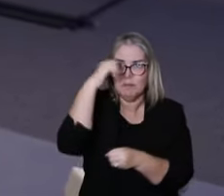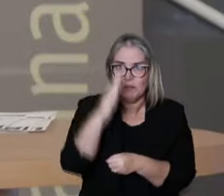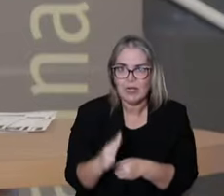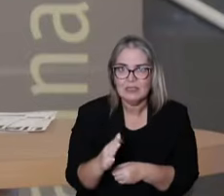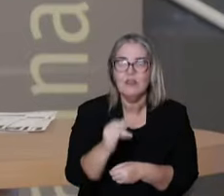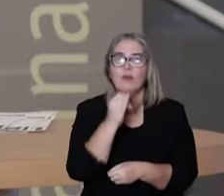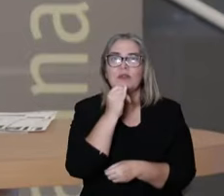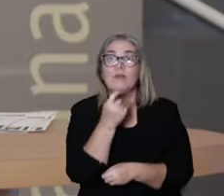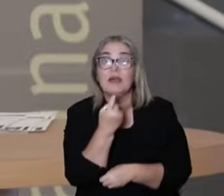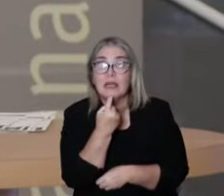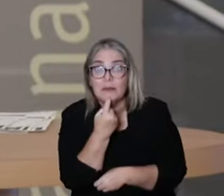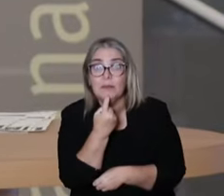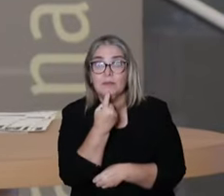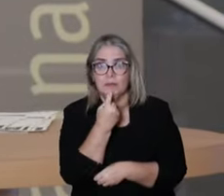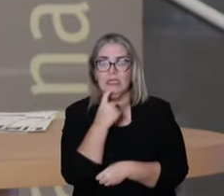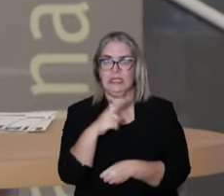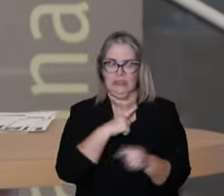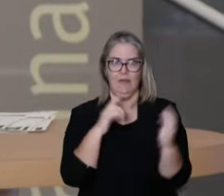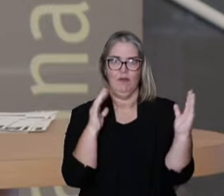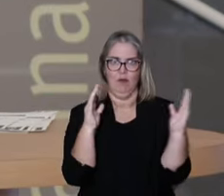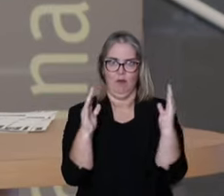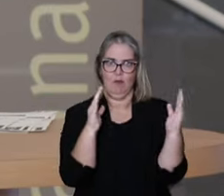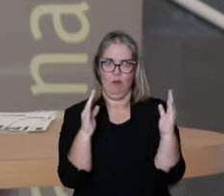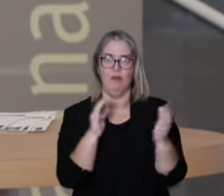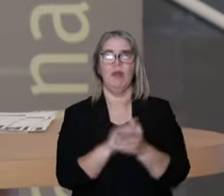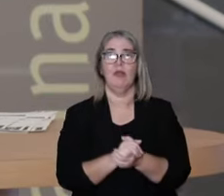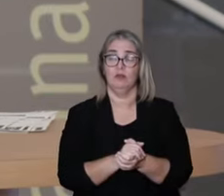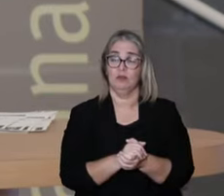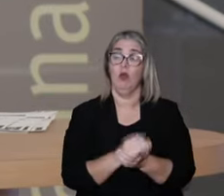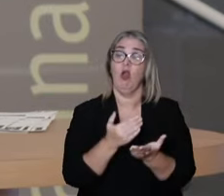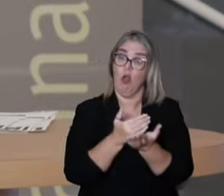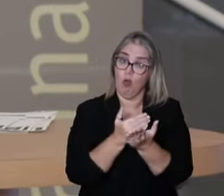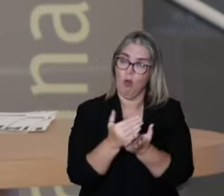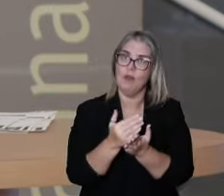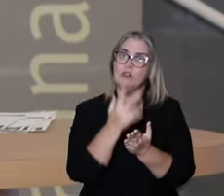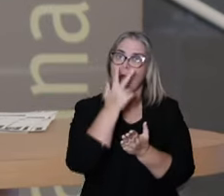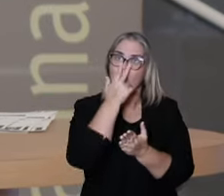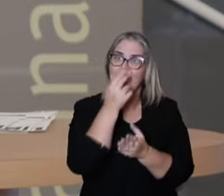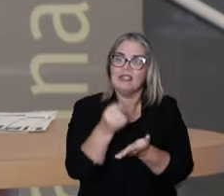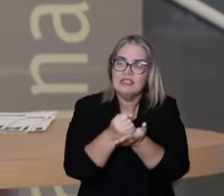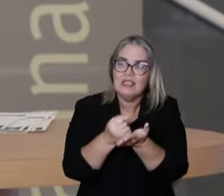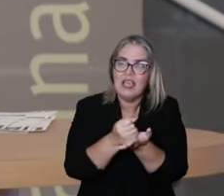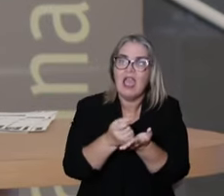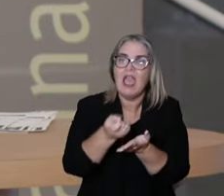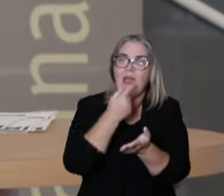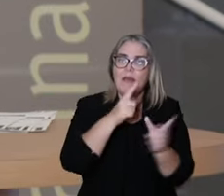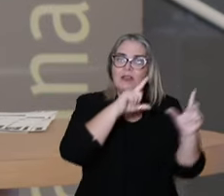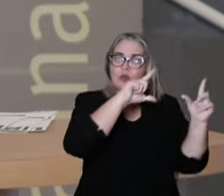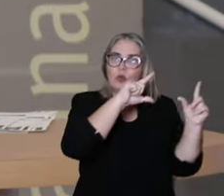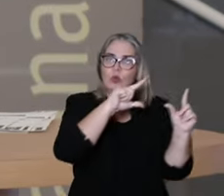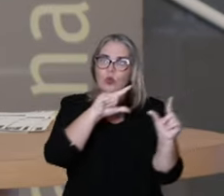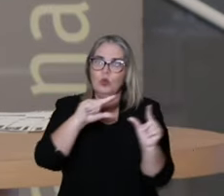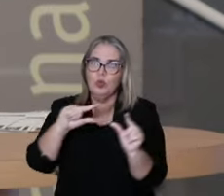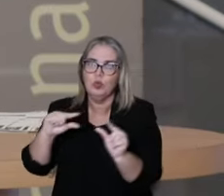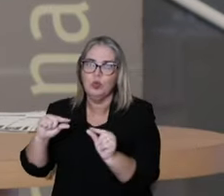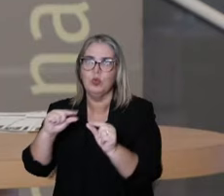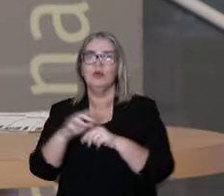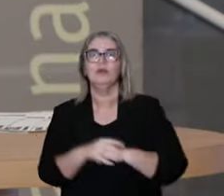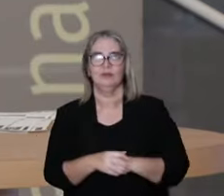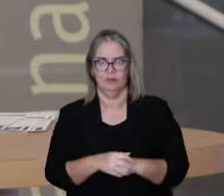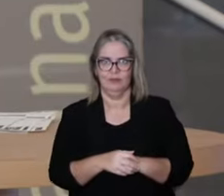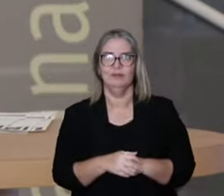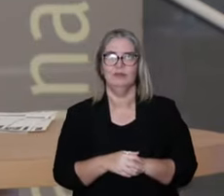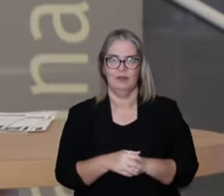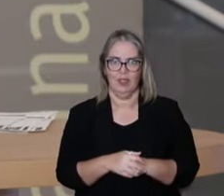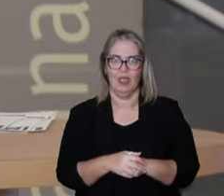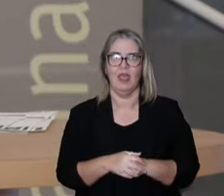Brazil, Campinas, for example, in a certain moment, were able to decrease the use of anti